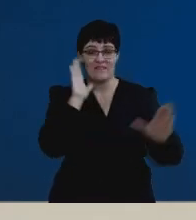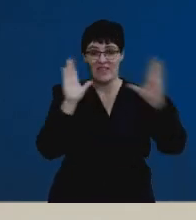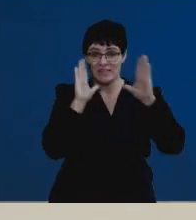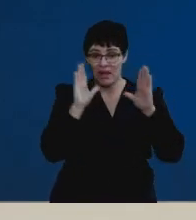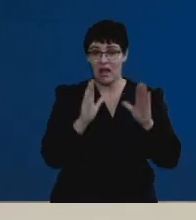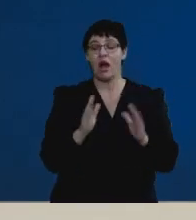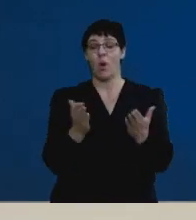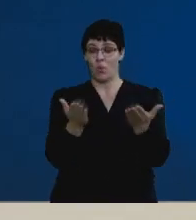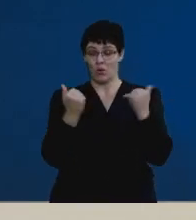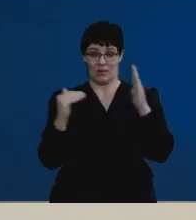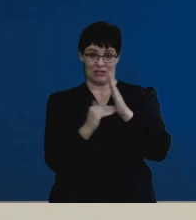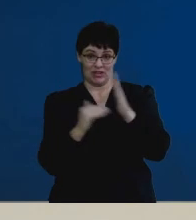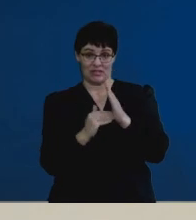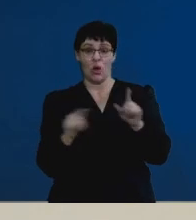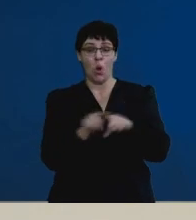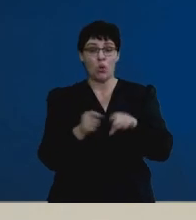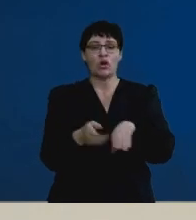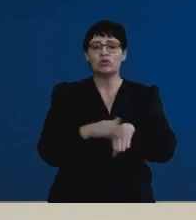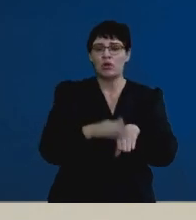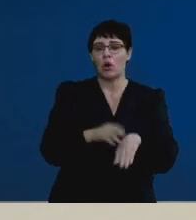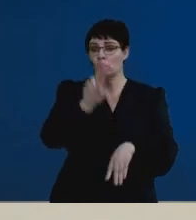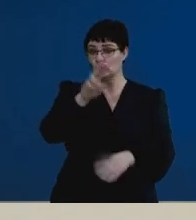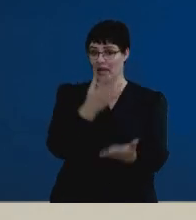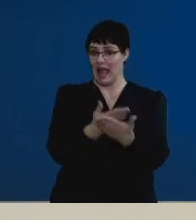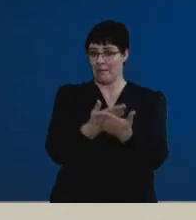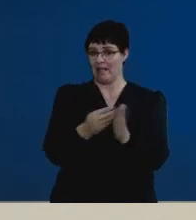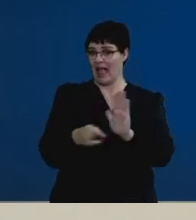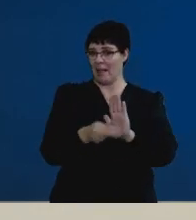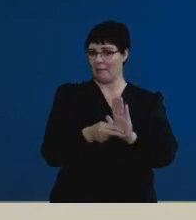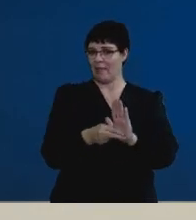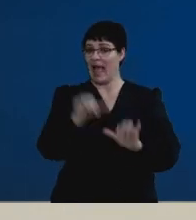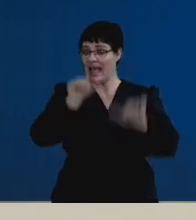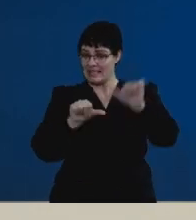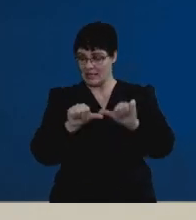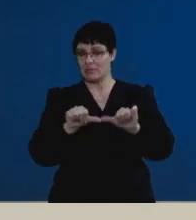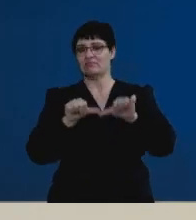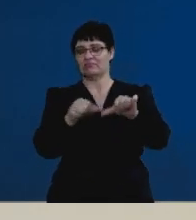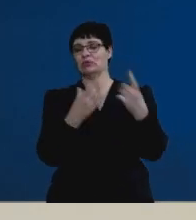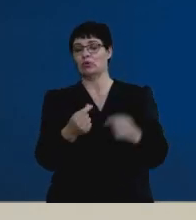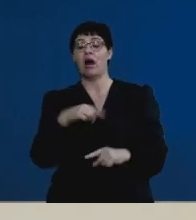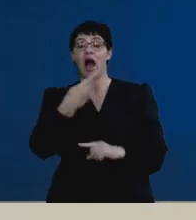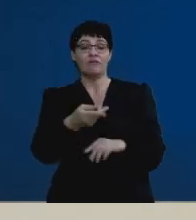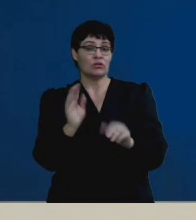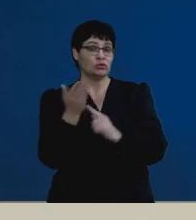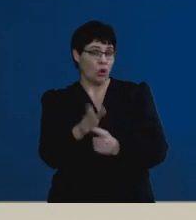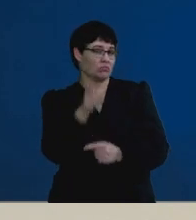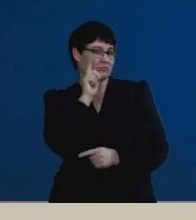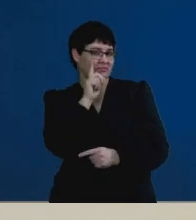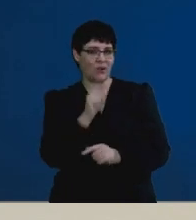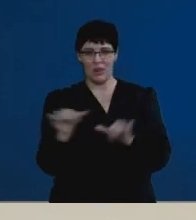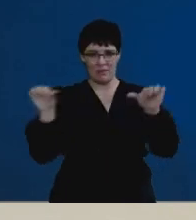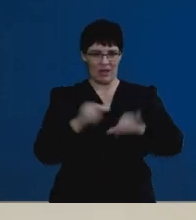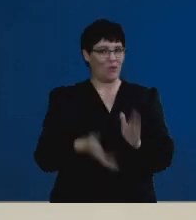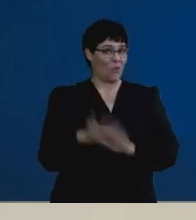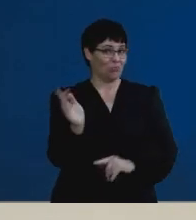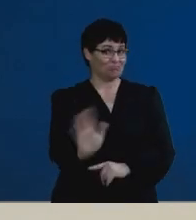on WozomaTricks, as well as download the To and Able app and take that assessment so that we check it out after the show. We'll be right back.